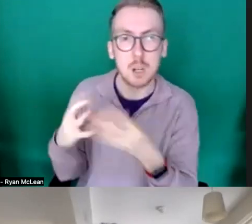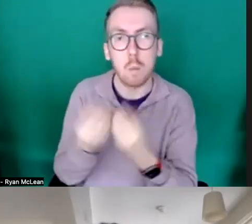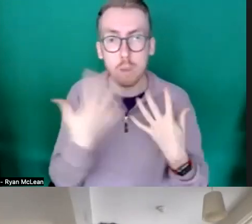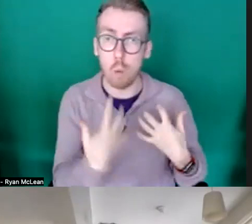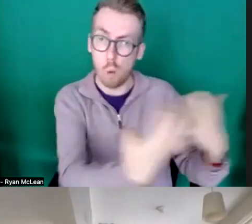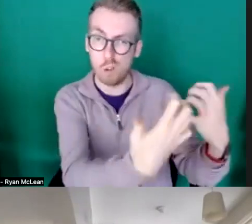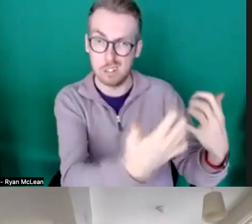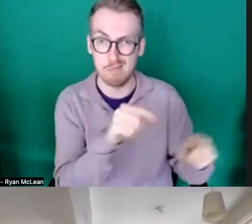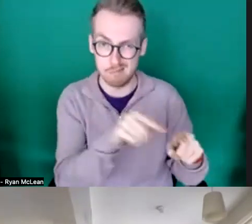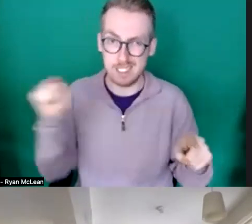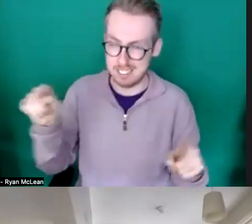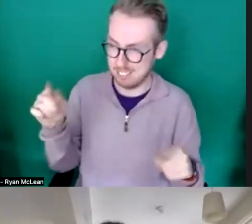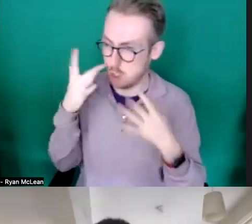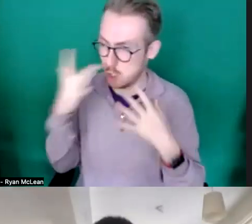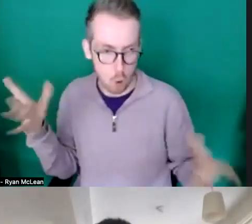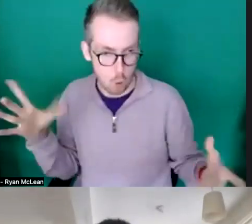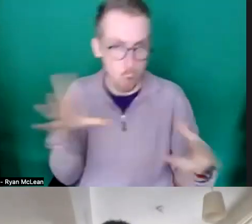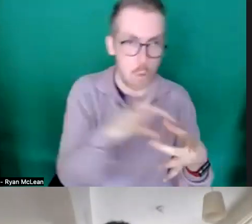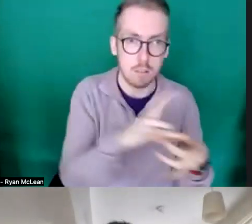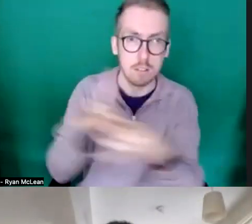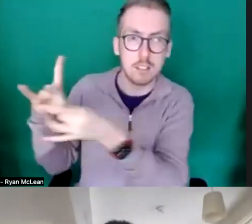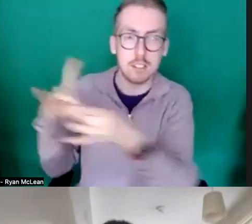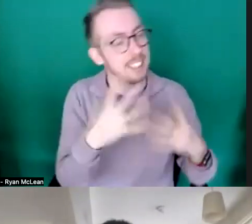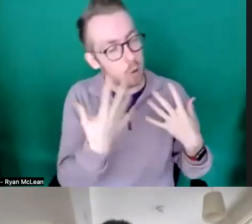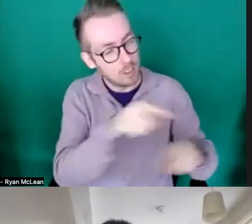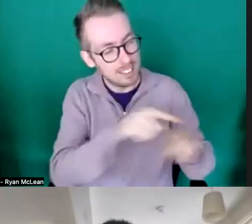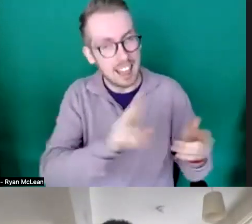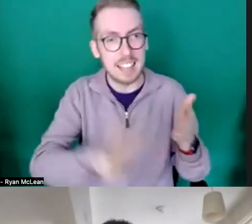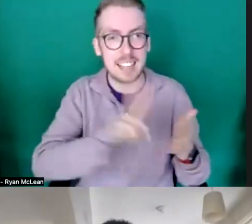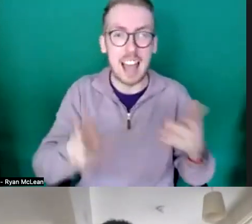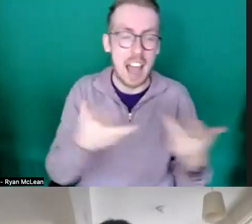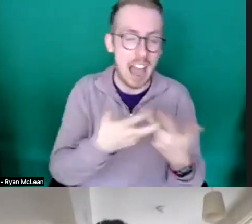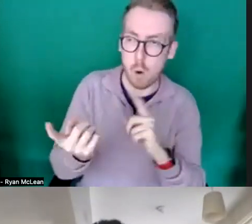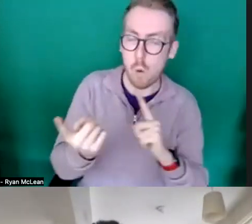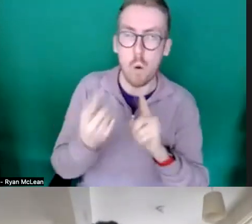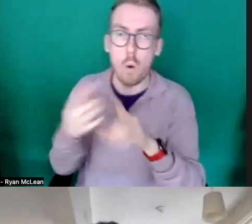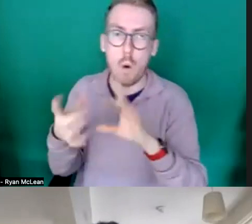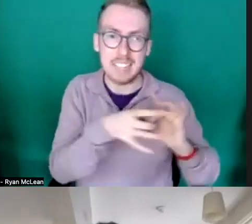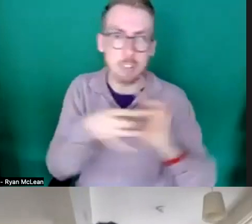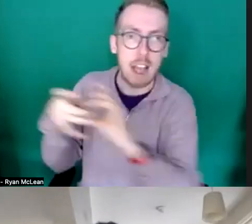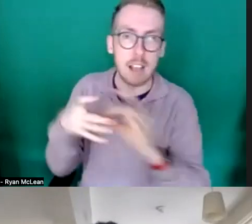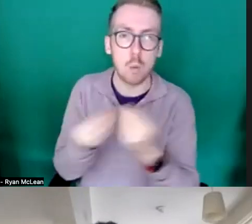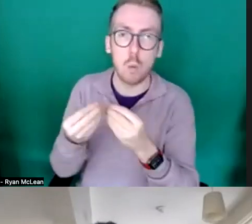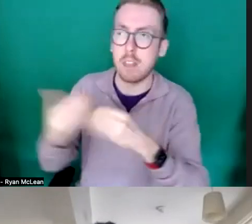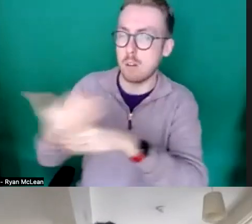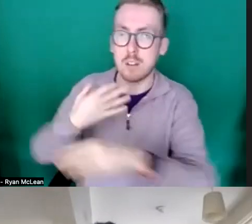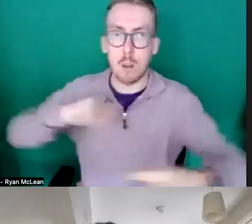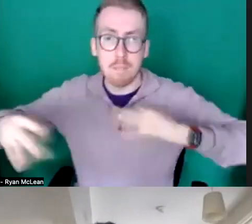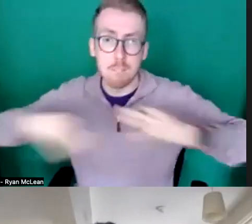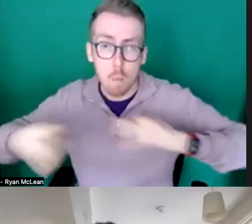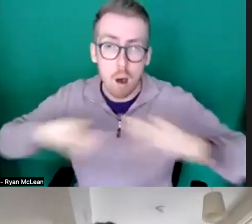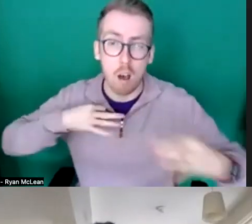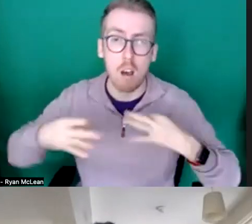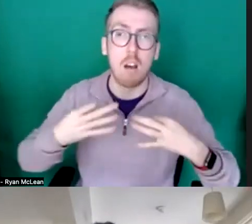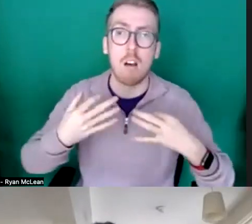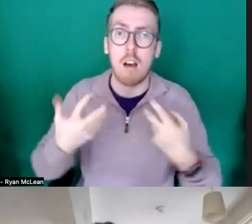have with the show and what is the nature of the audience's interaction with the work with the performers um and how are you able to kind